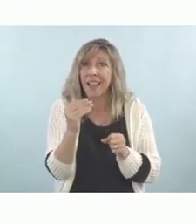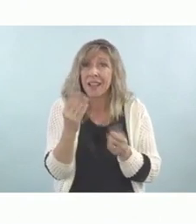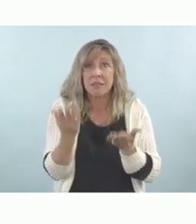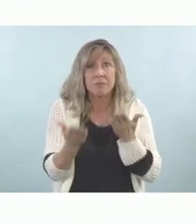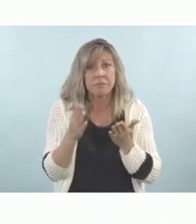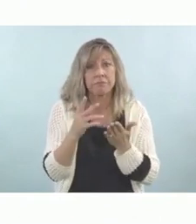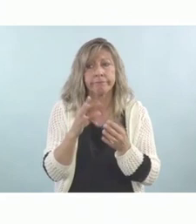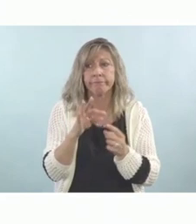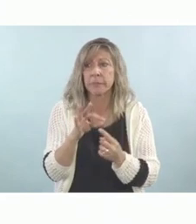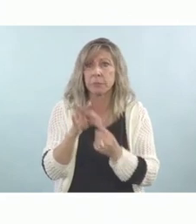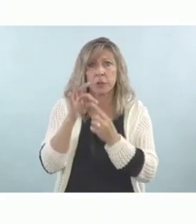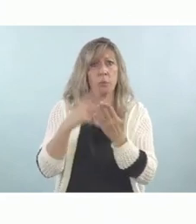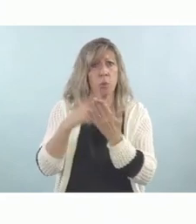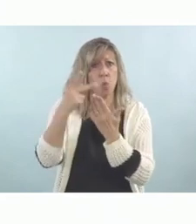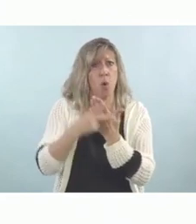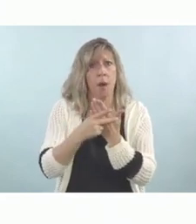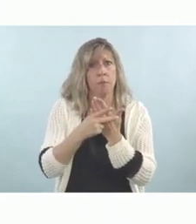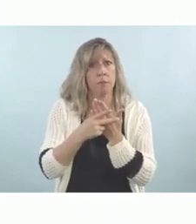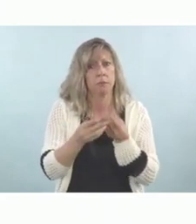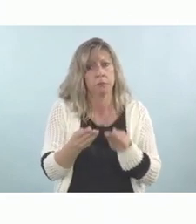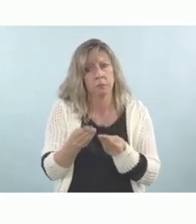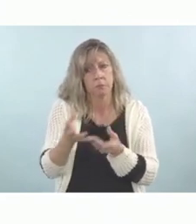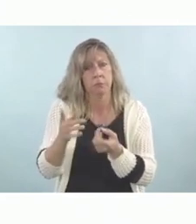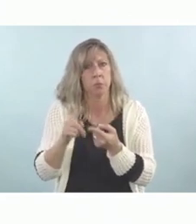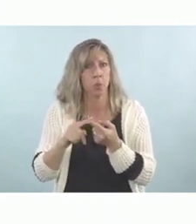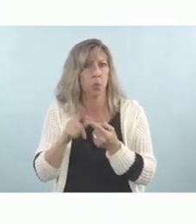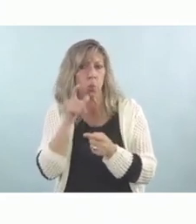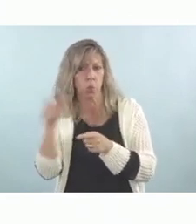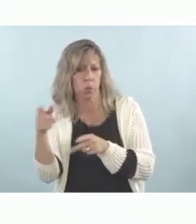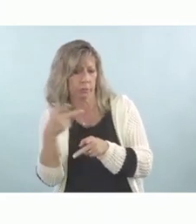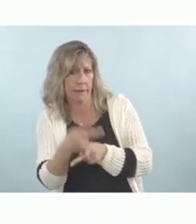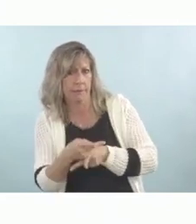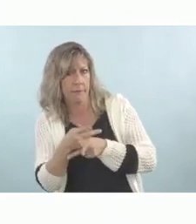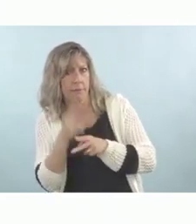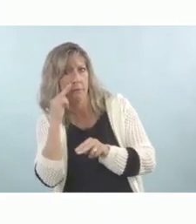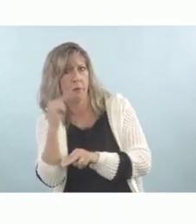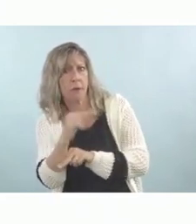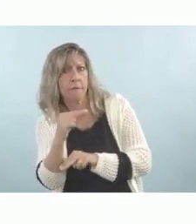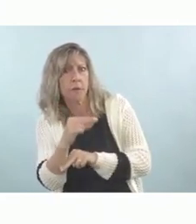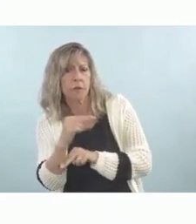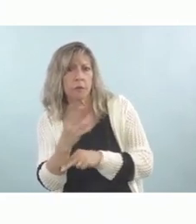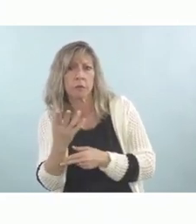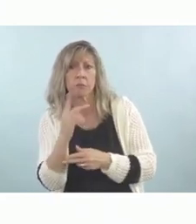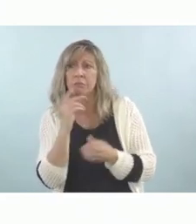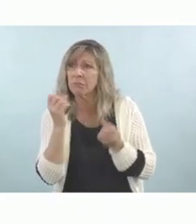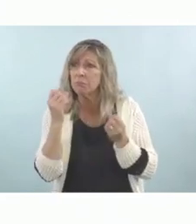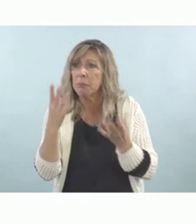There are some interventions that are wonderful. Parent-child relationship therapies.